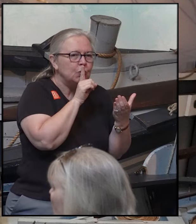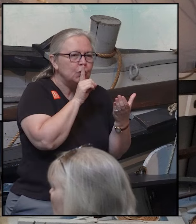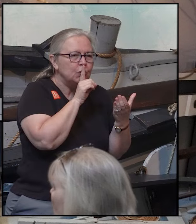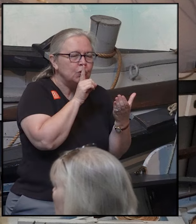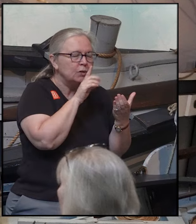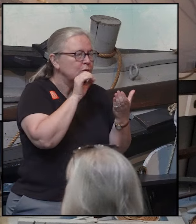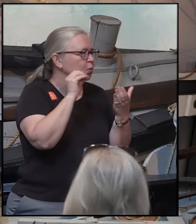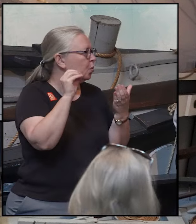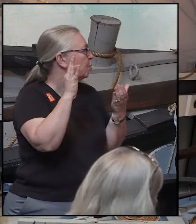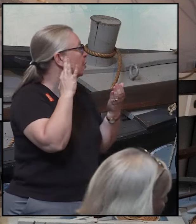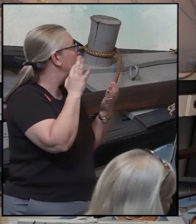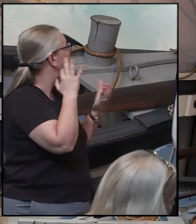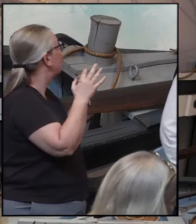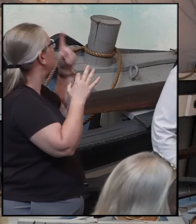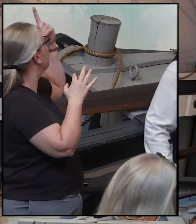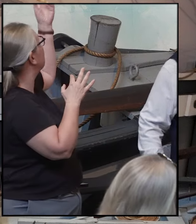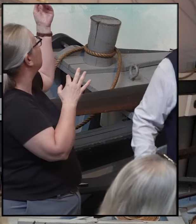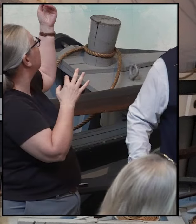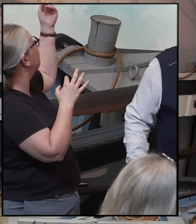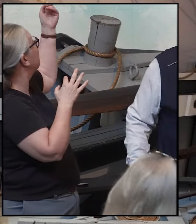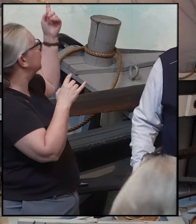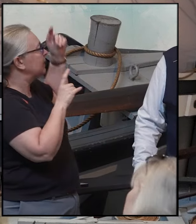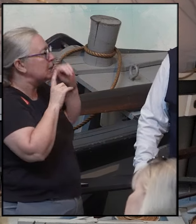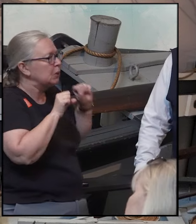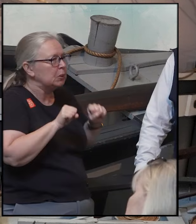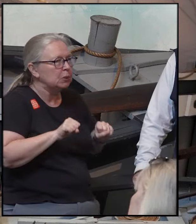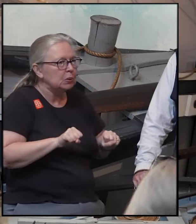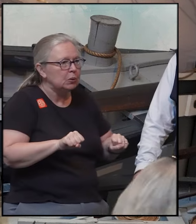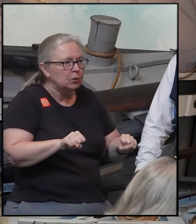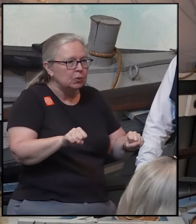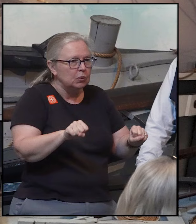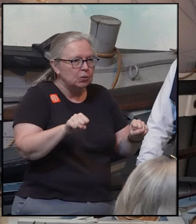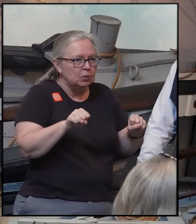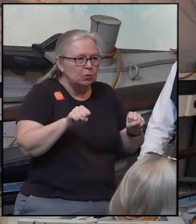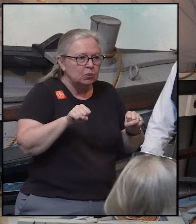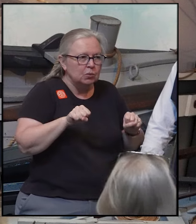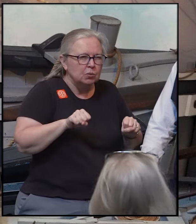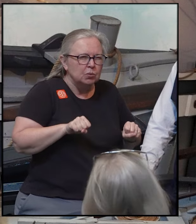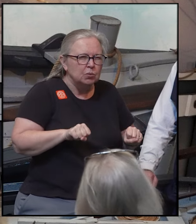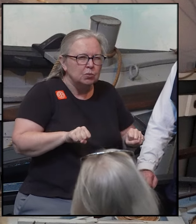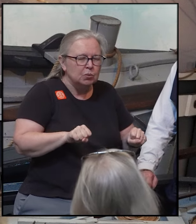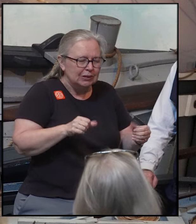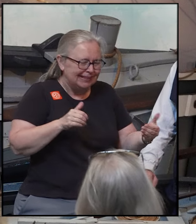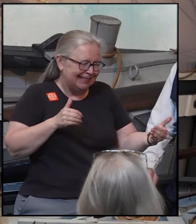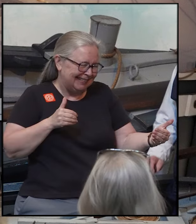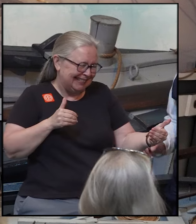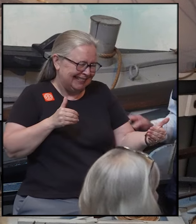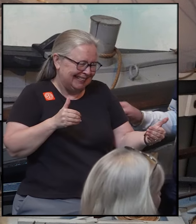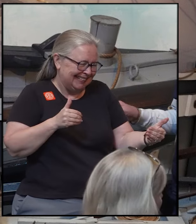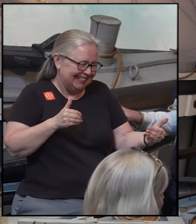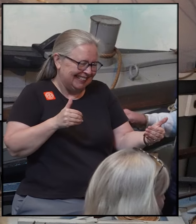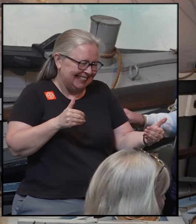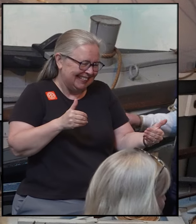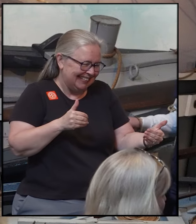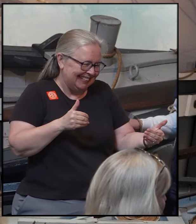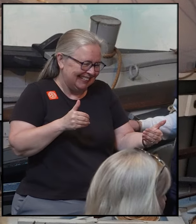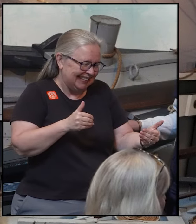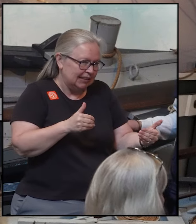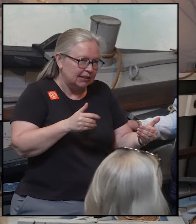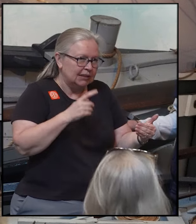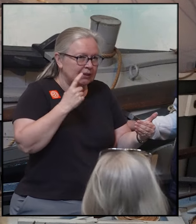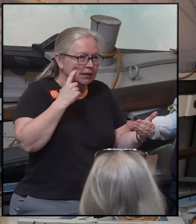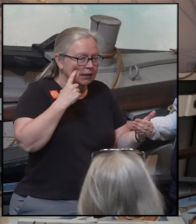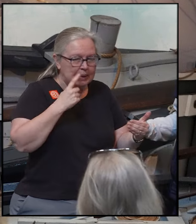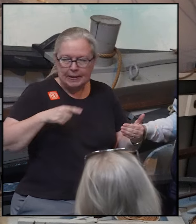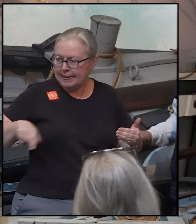So what we're going to do now is ever so quietly sneak up on the whale. And we call it wood,